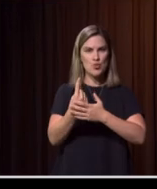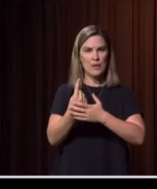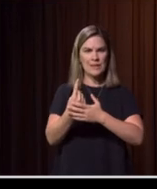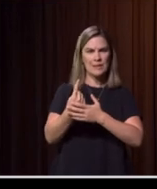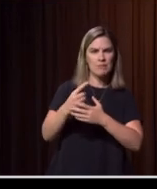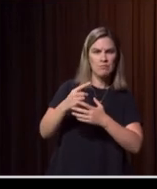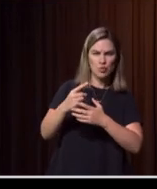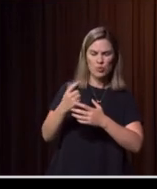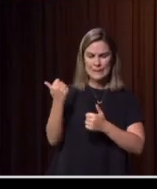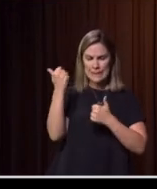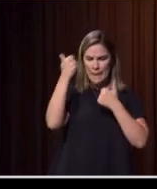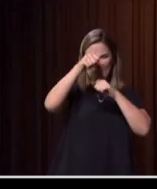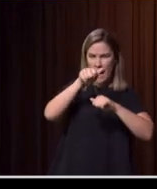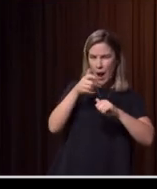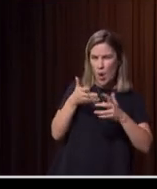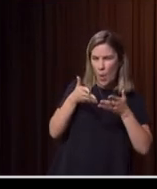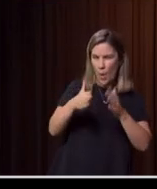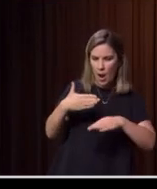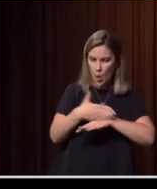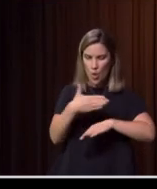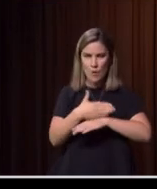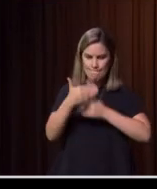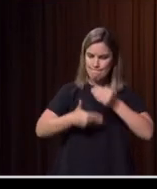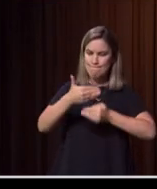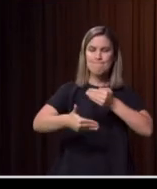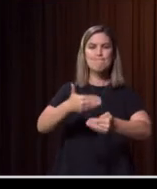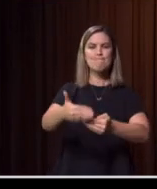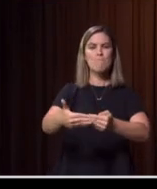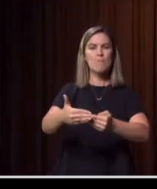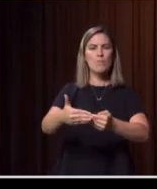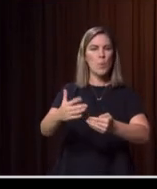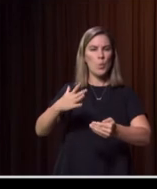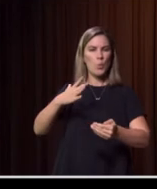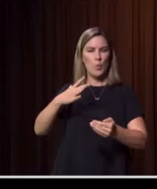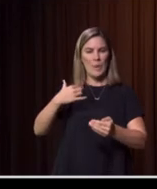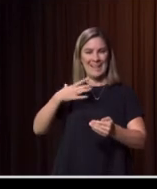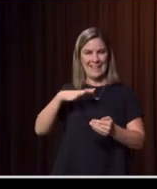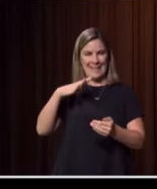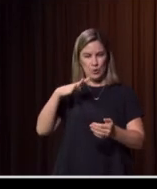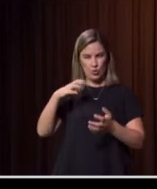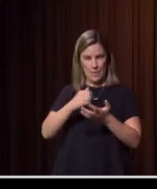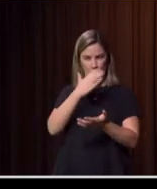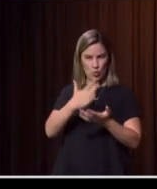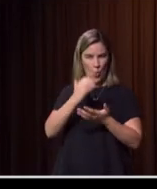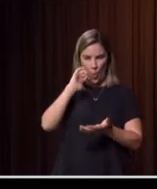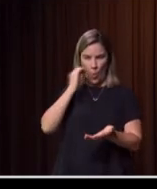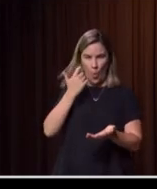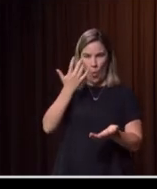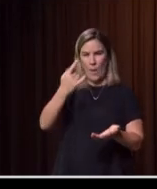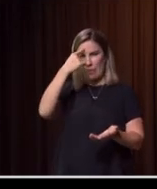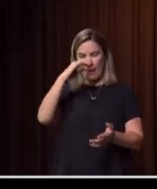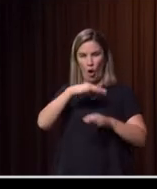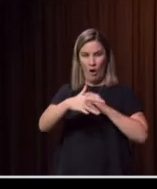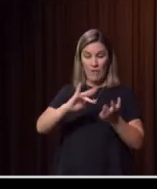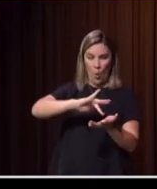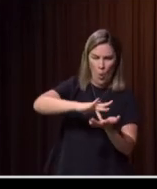smarter, to do things differently, but not lose the core of what we're trying to do and why we're trying to do it. And I think